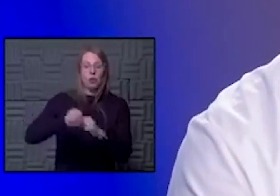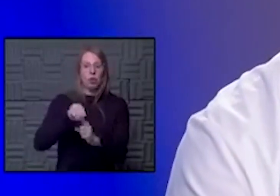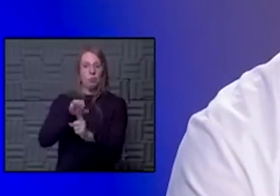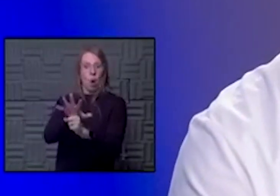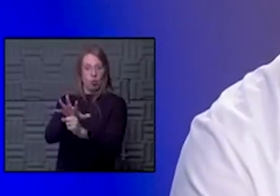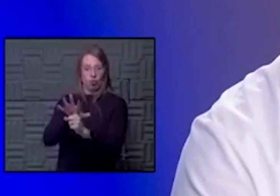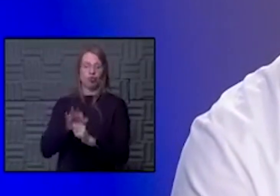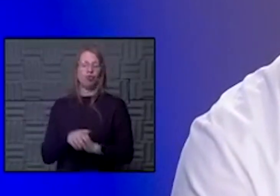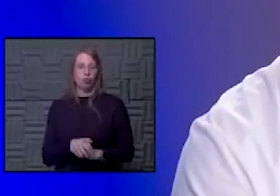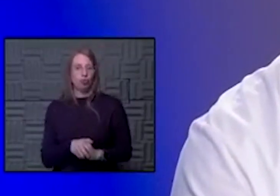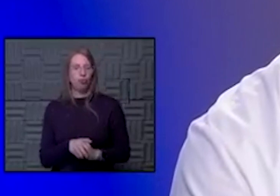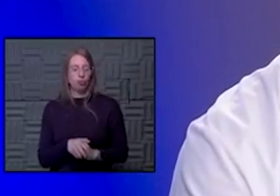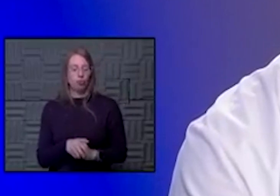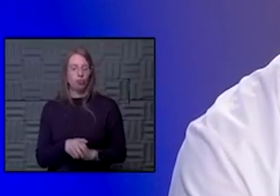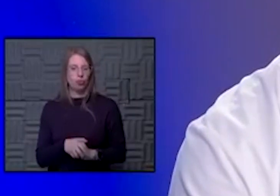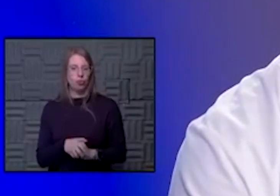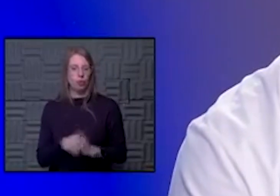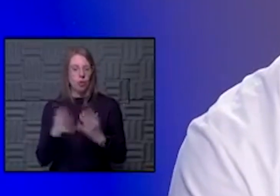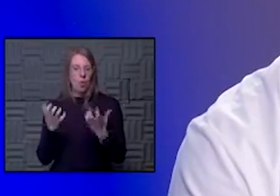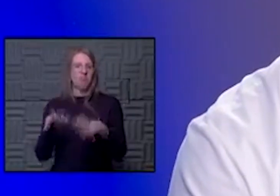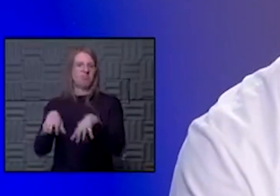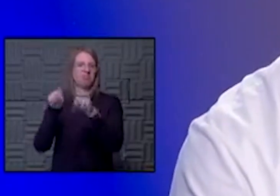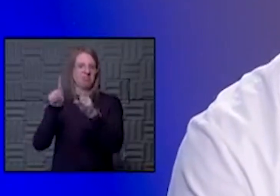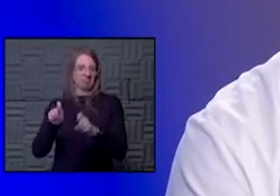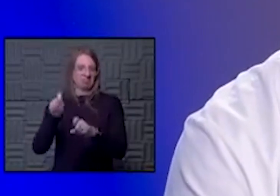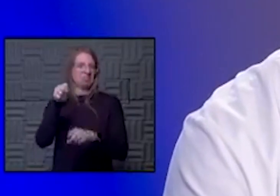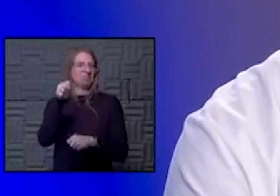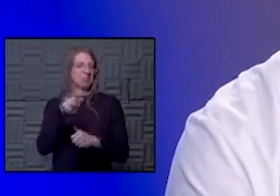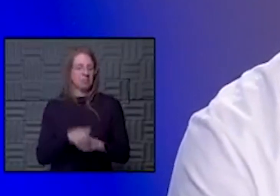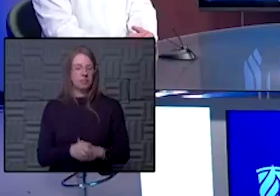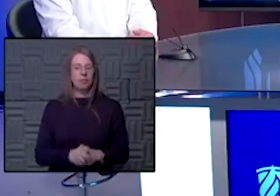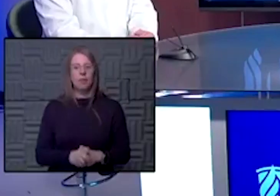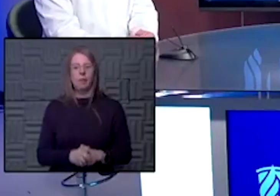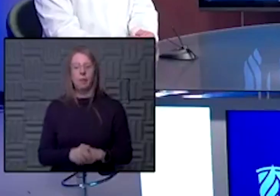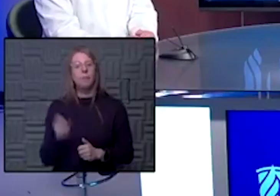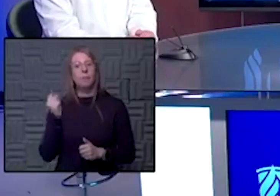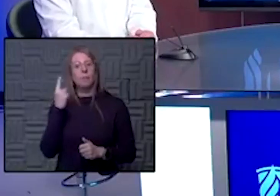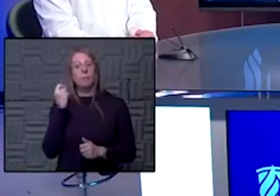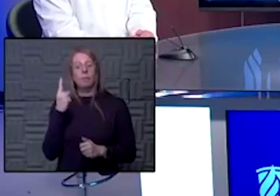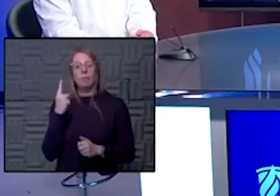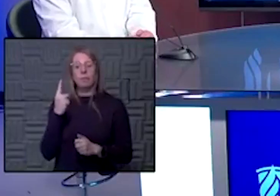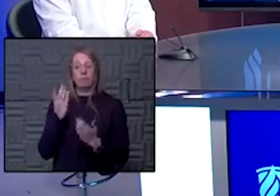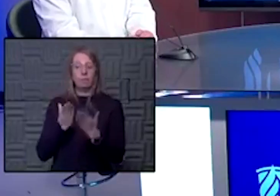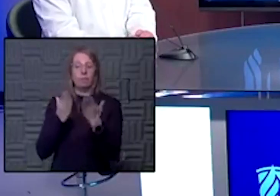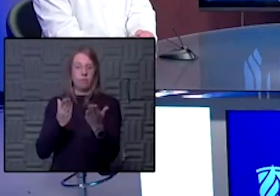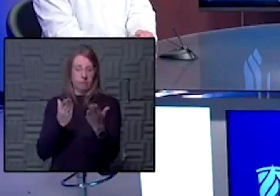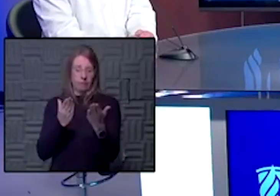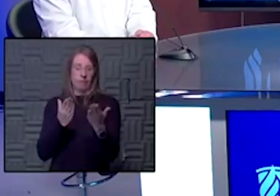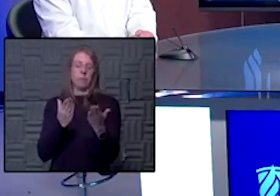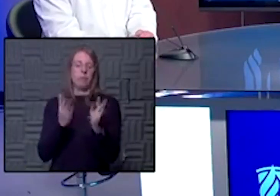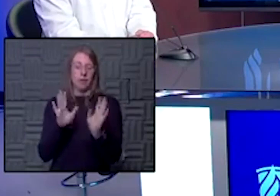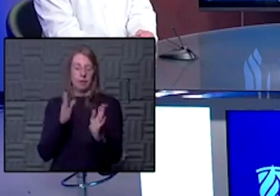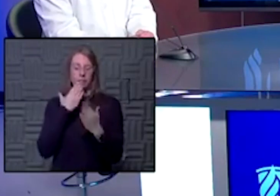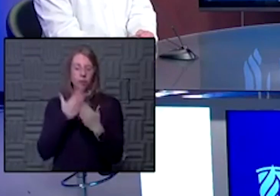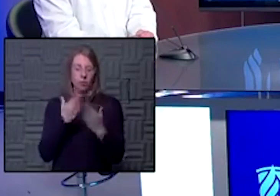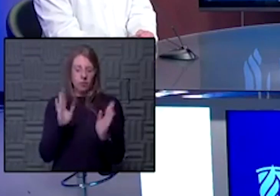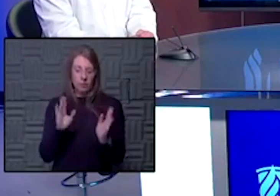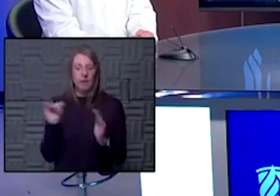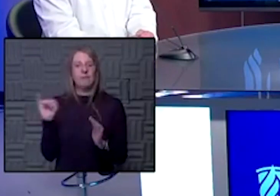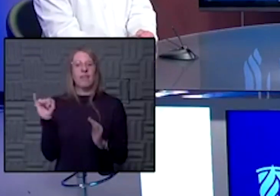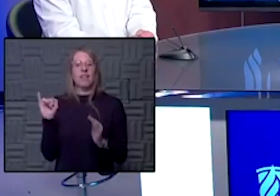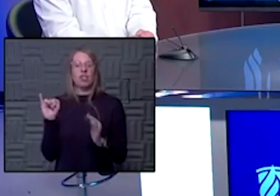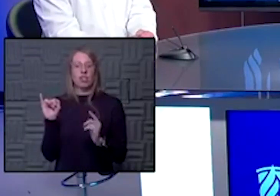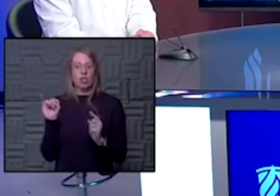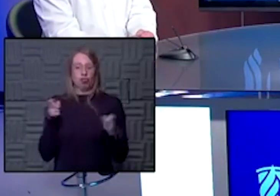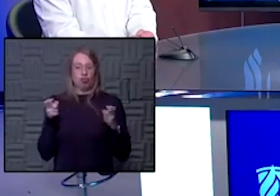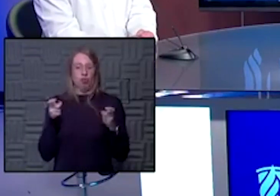exposure, that is when you are going to want to look to get tested. So, and I think underpinning those recommendations, not only is it good just infectious,